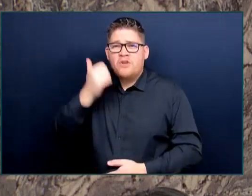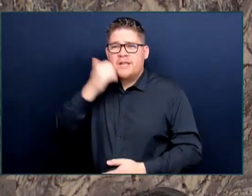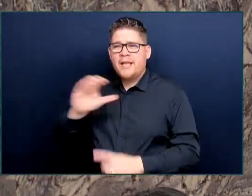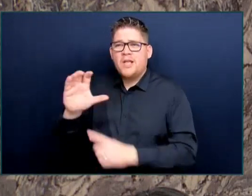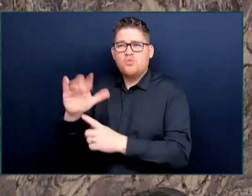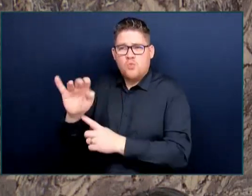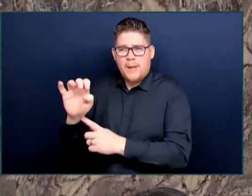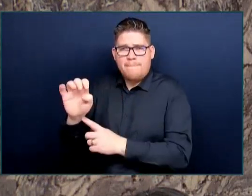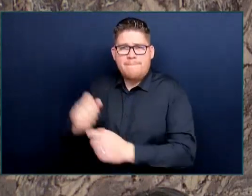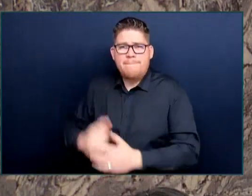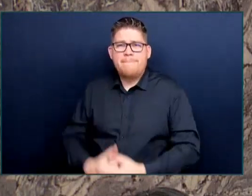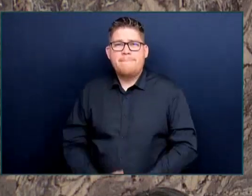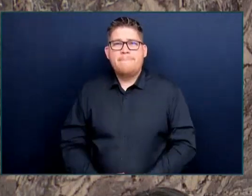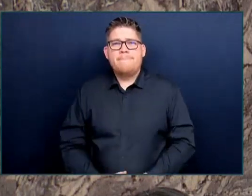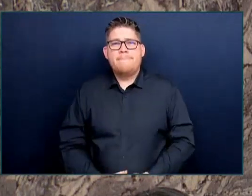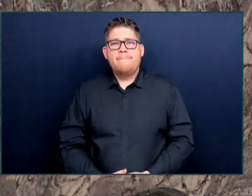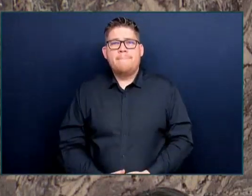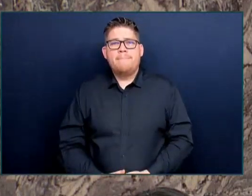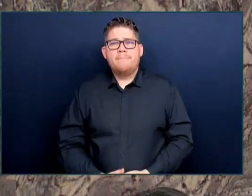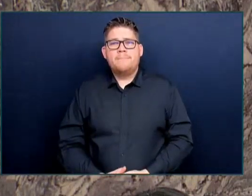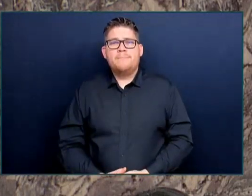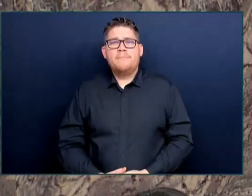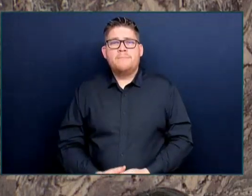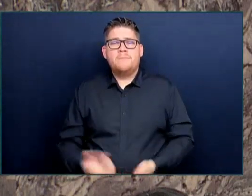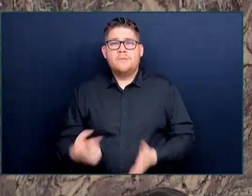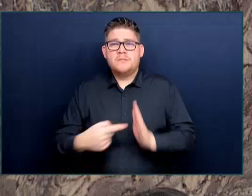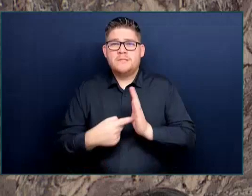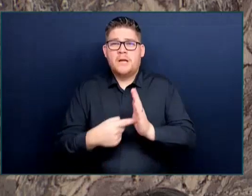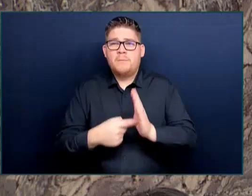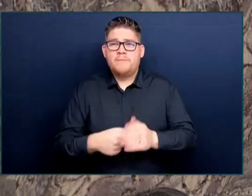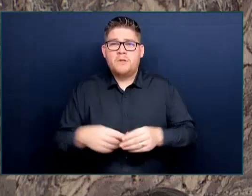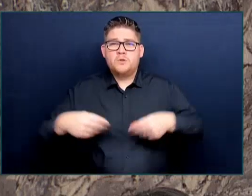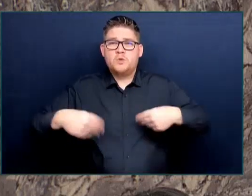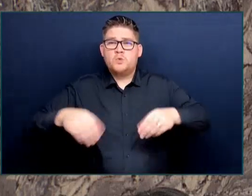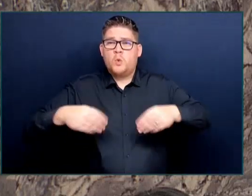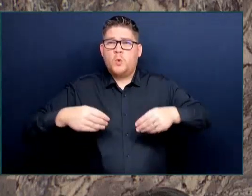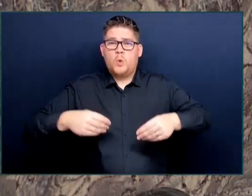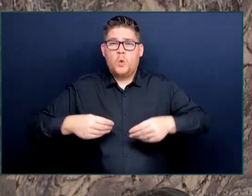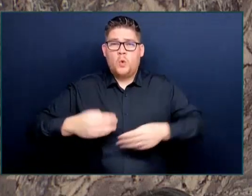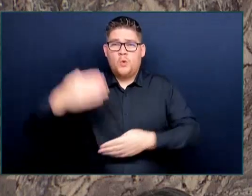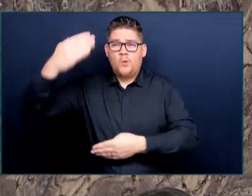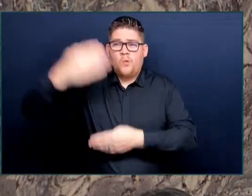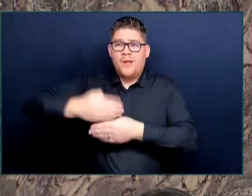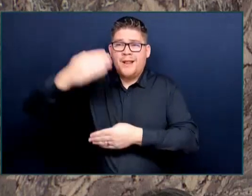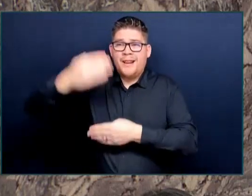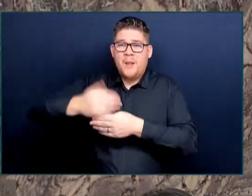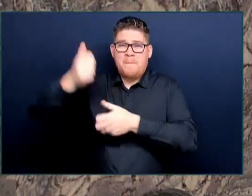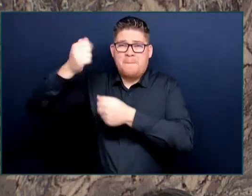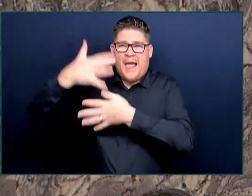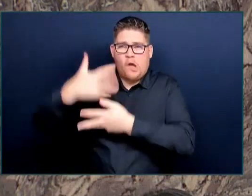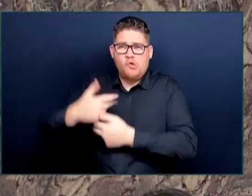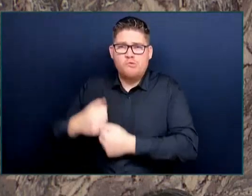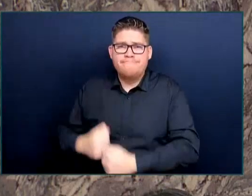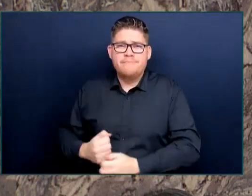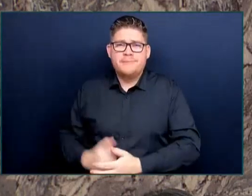smashed and random acts of vandalism. It has actually gotten to the point where small business owners